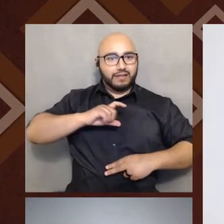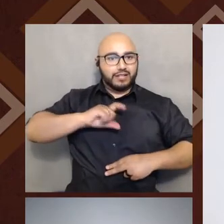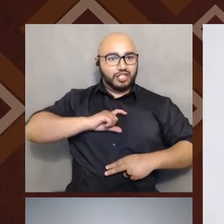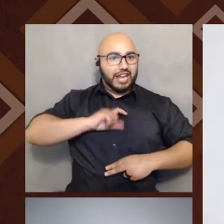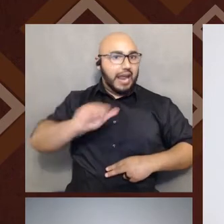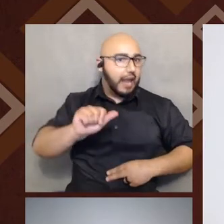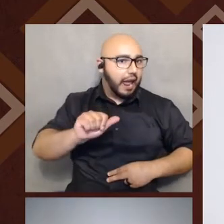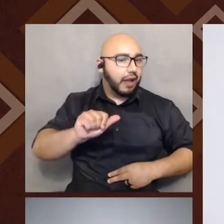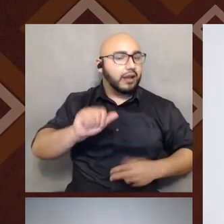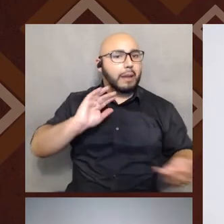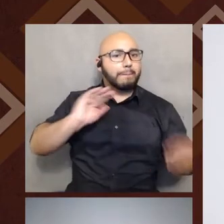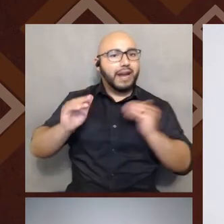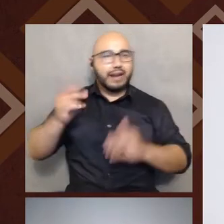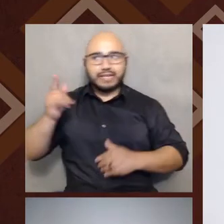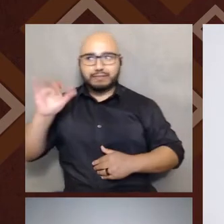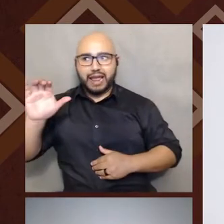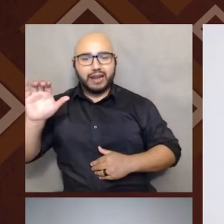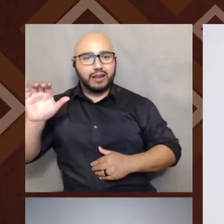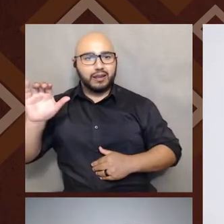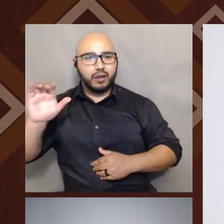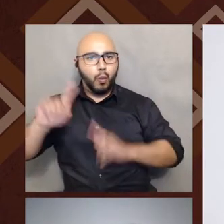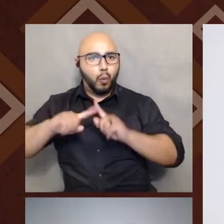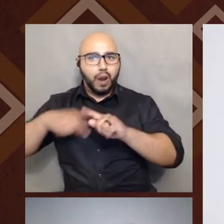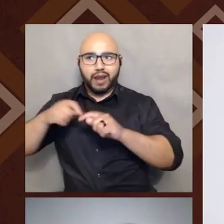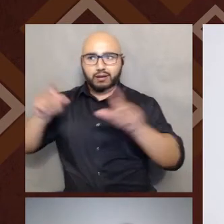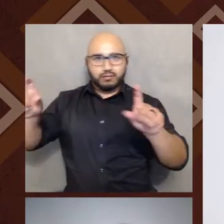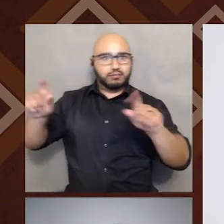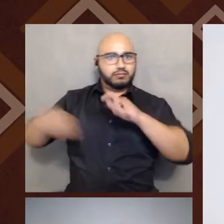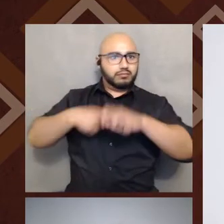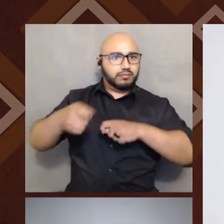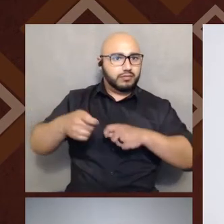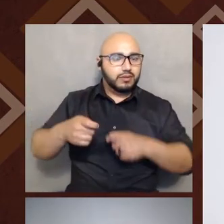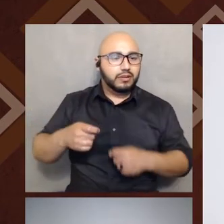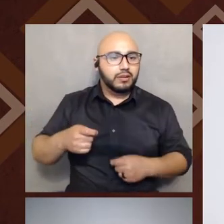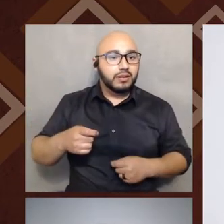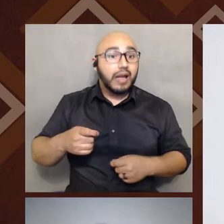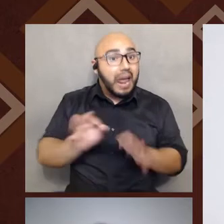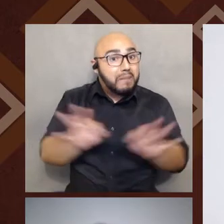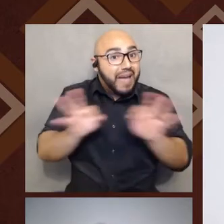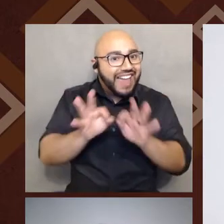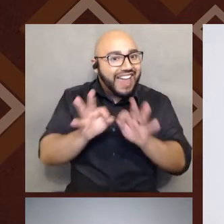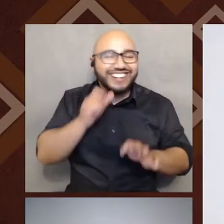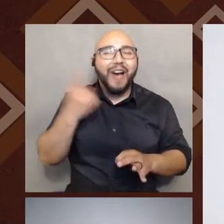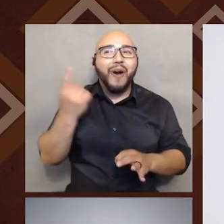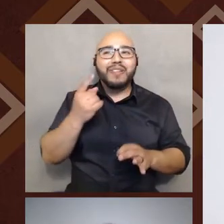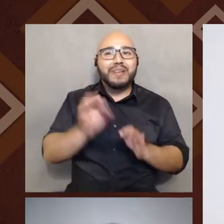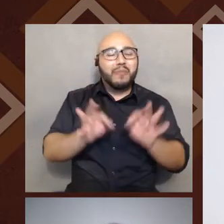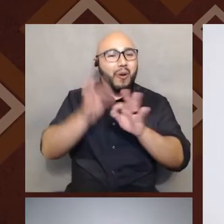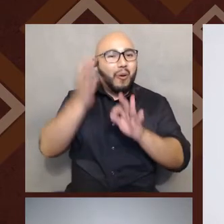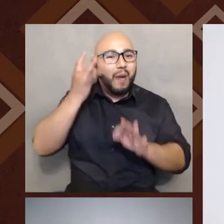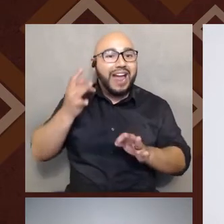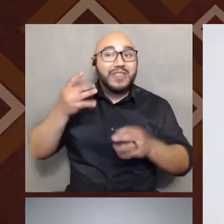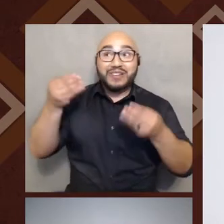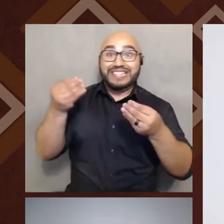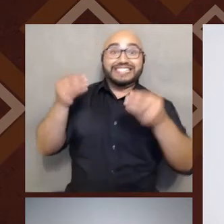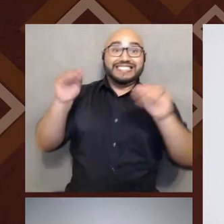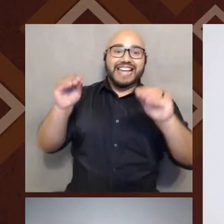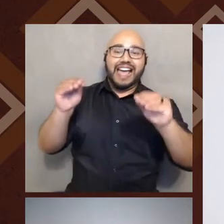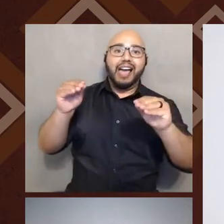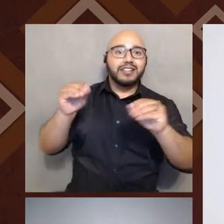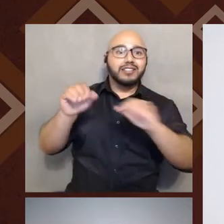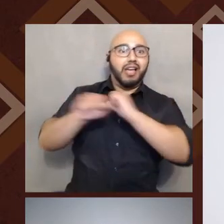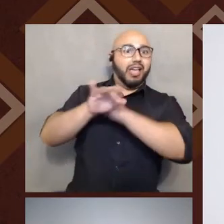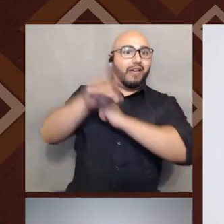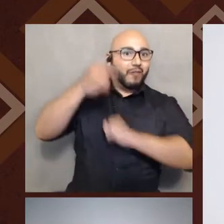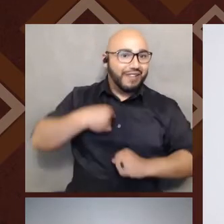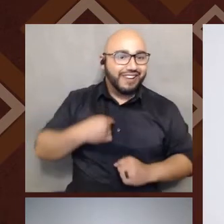That matters. Um, and it doesn't just matter so that you can sell me a product or, um, trace my feeds